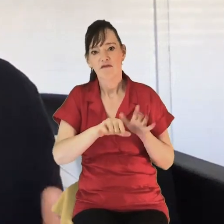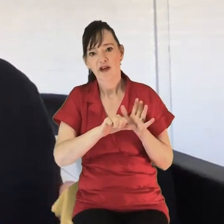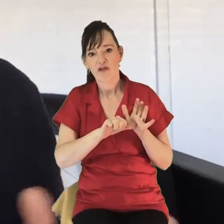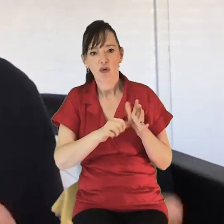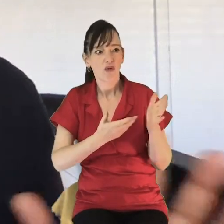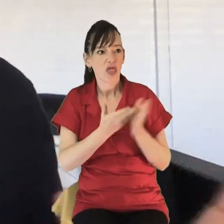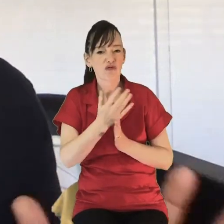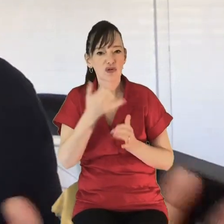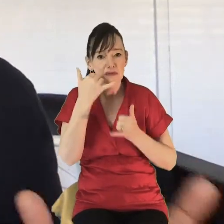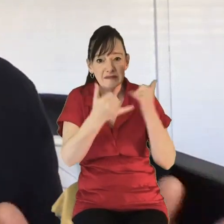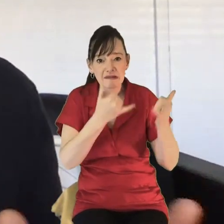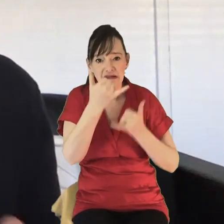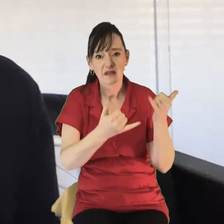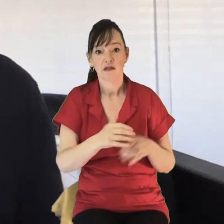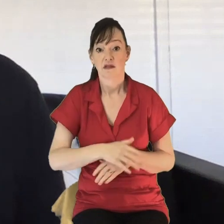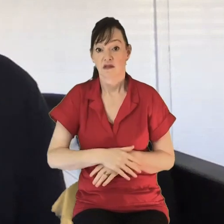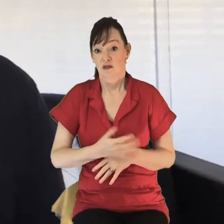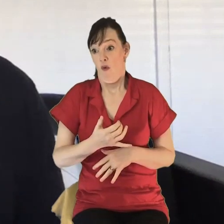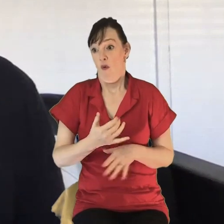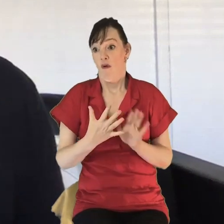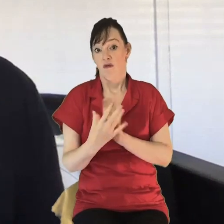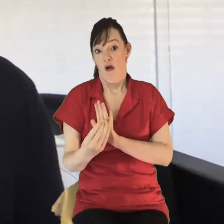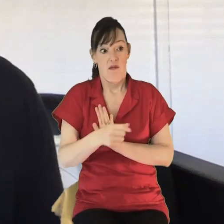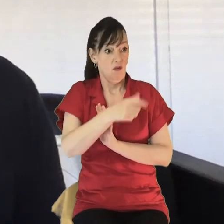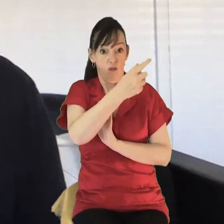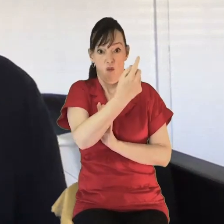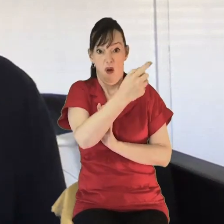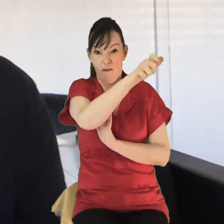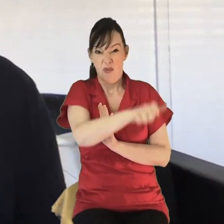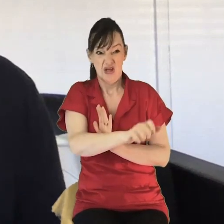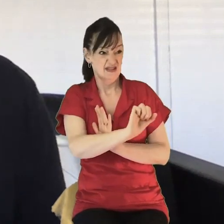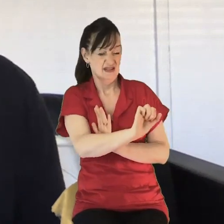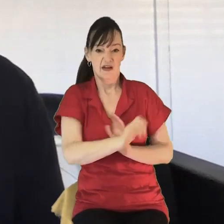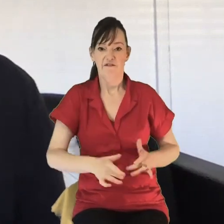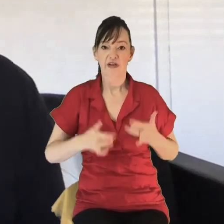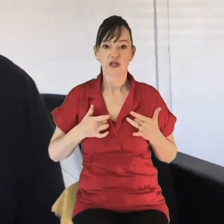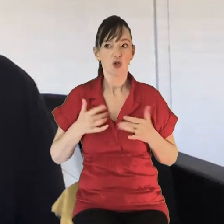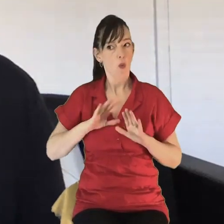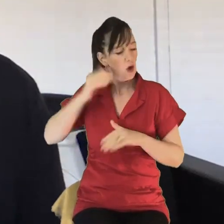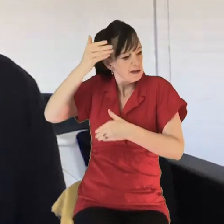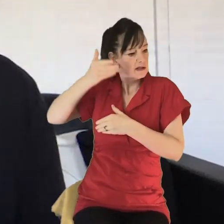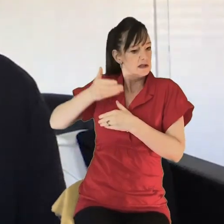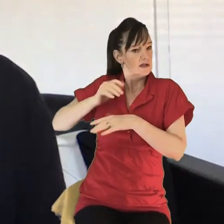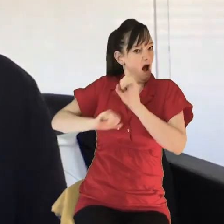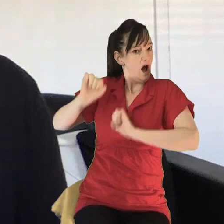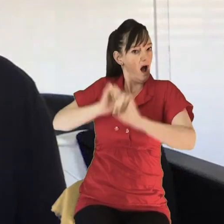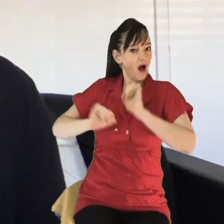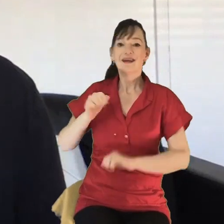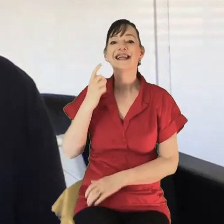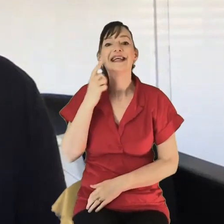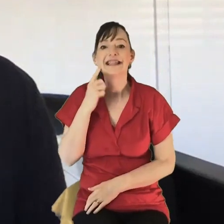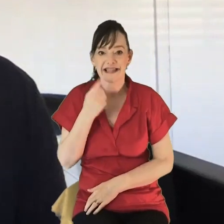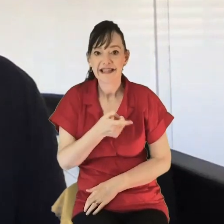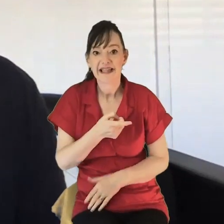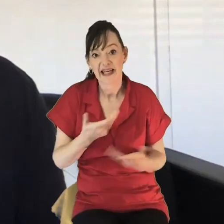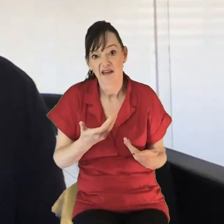space and they're trying to, you know, remain out of reach, it's a lot easier for them to do that. And so